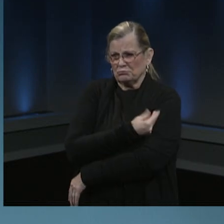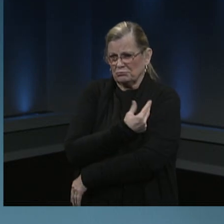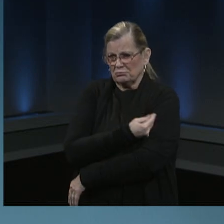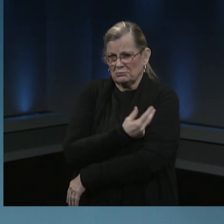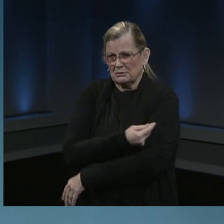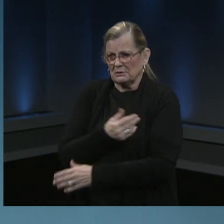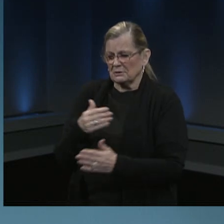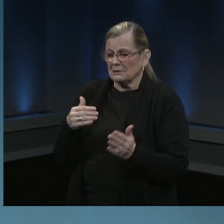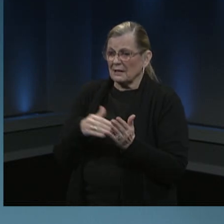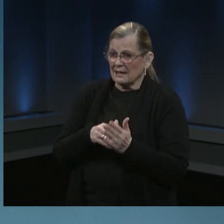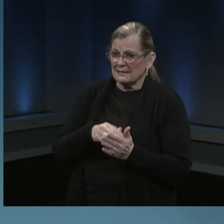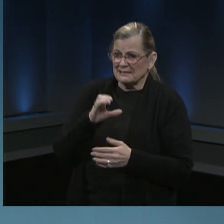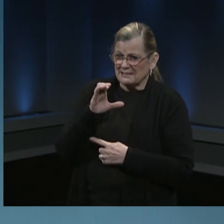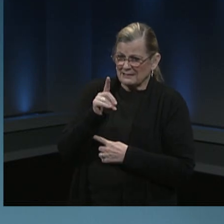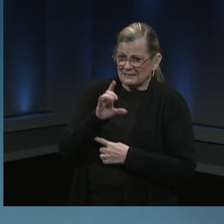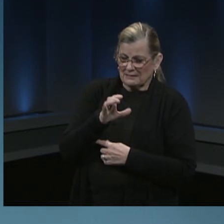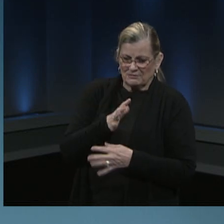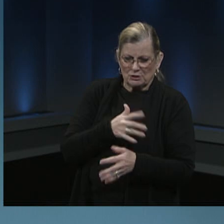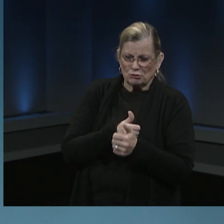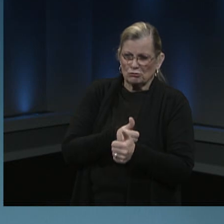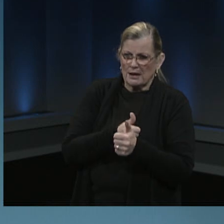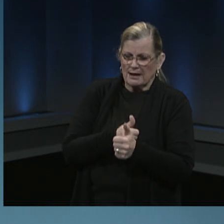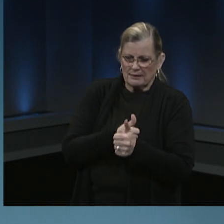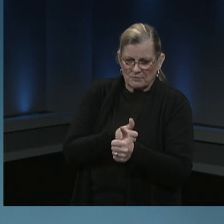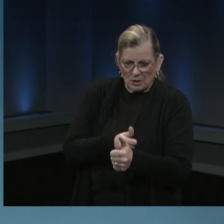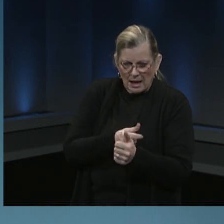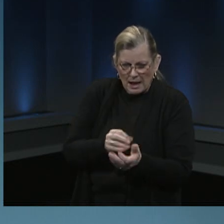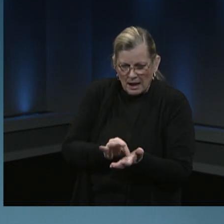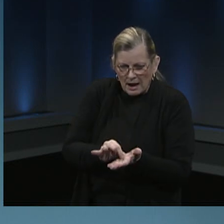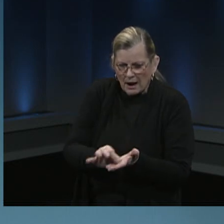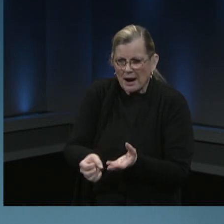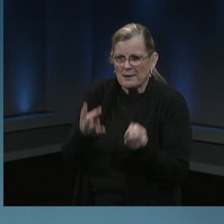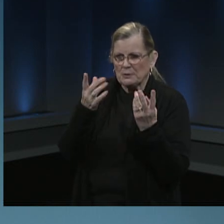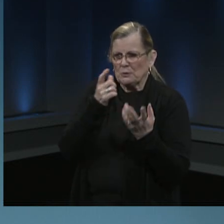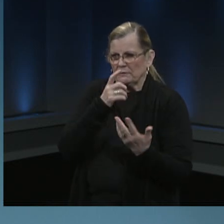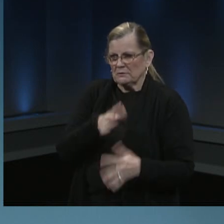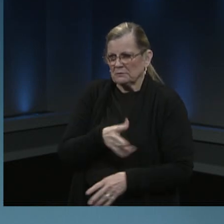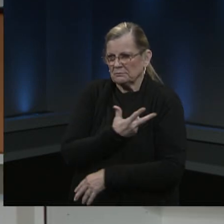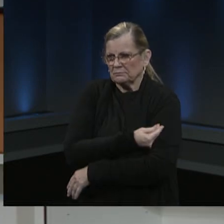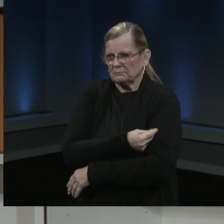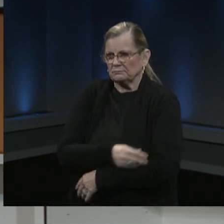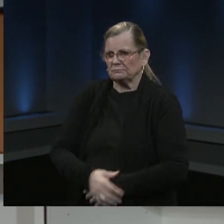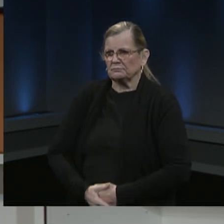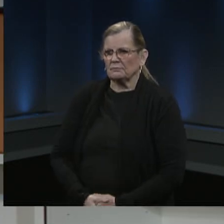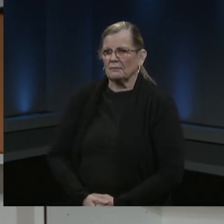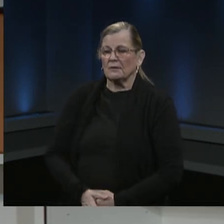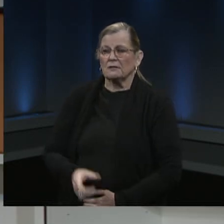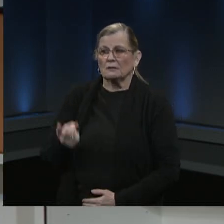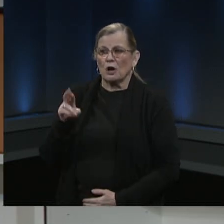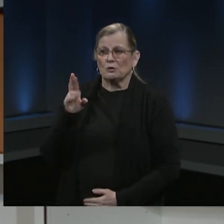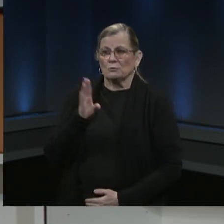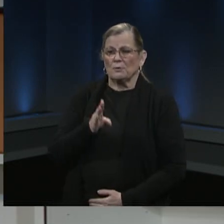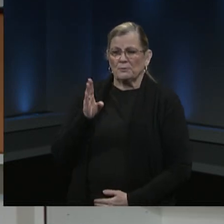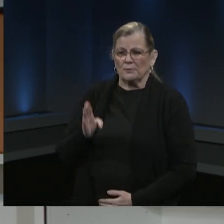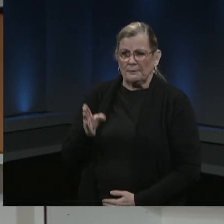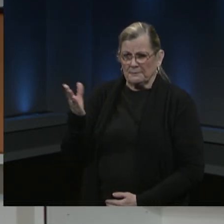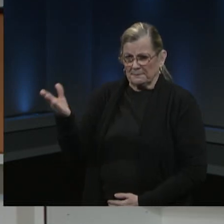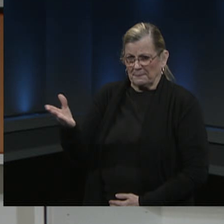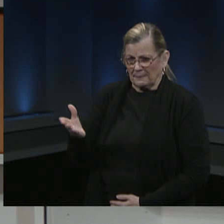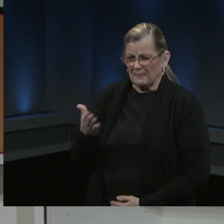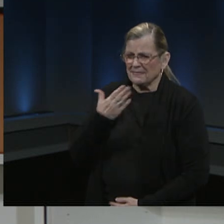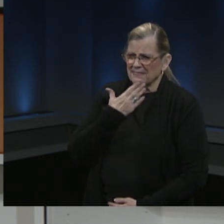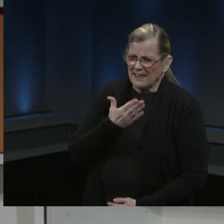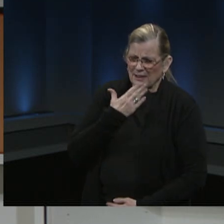see if there's any evidence of other side effects occurring. Thank you, Dr. Schwartz, for this very informative presentation,